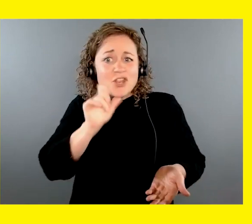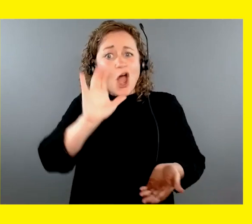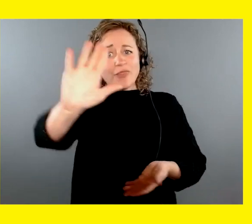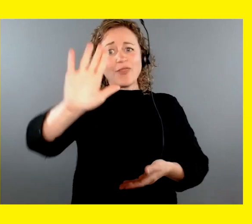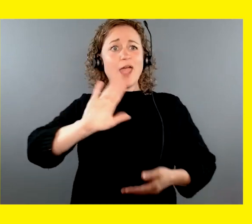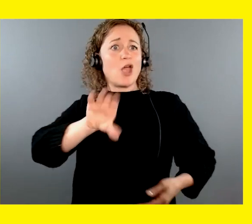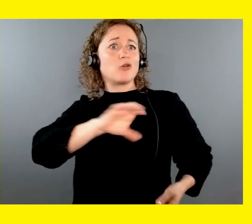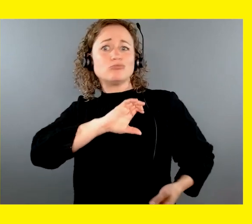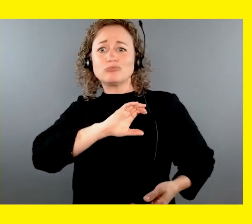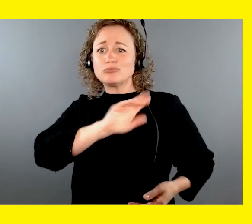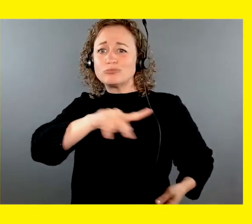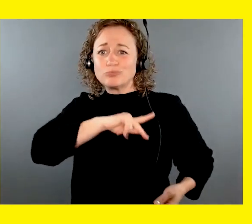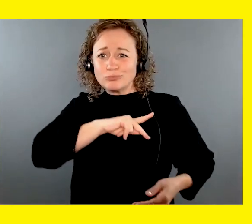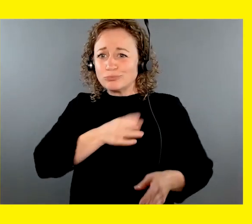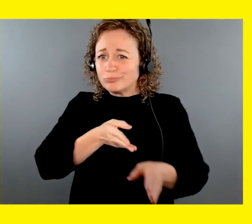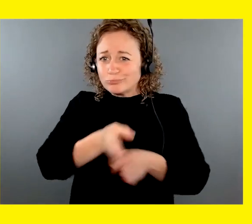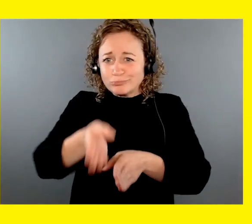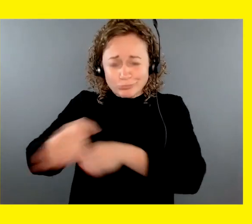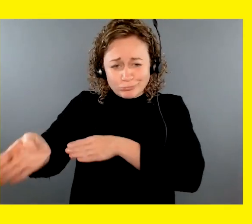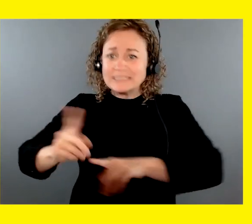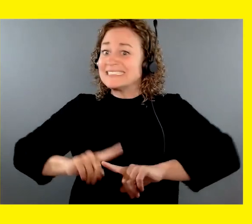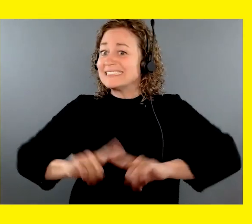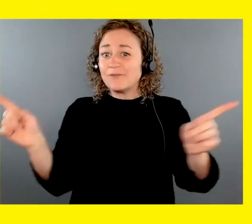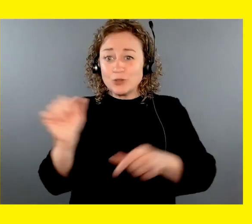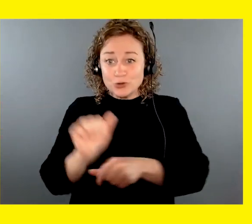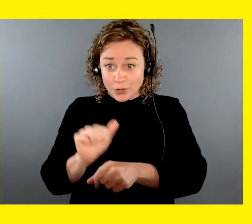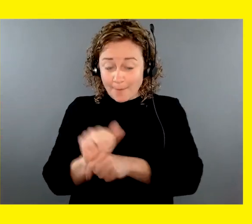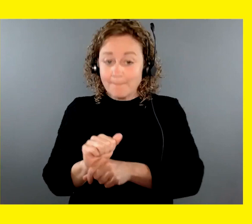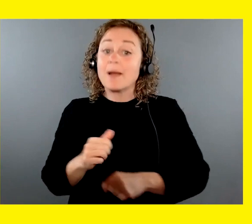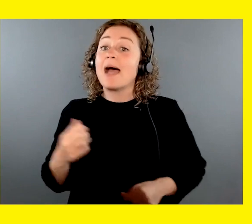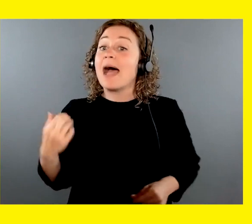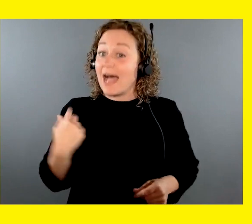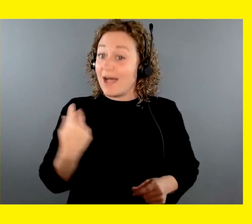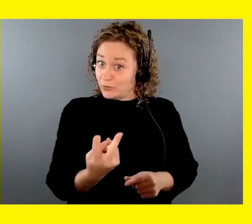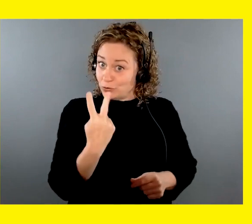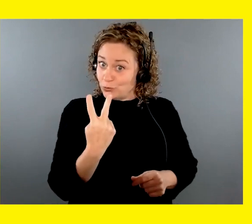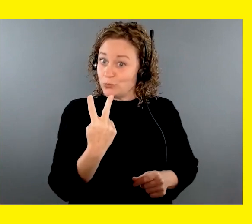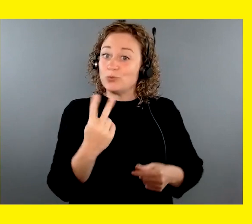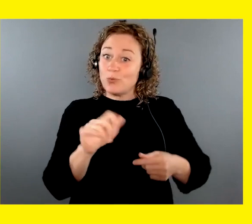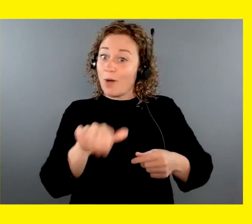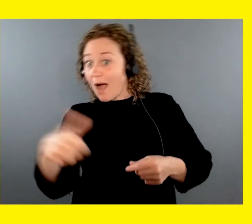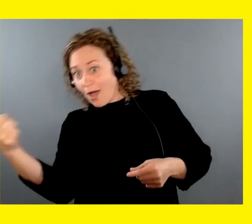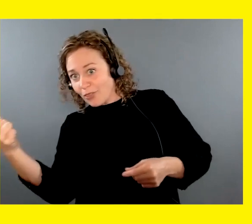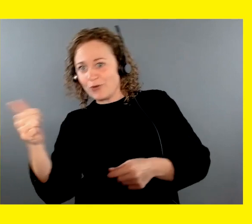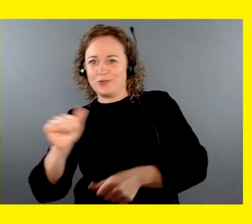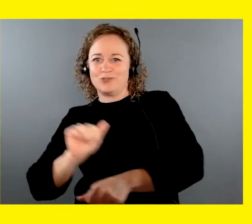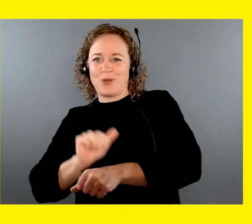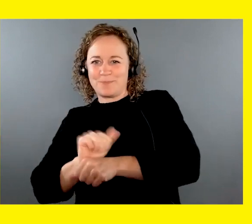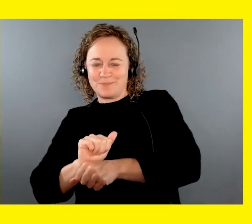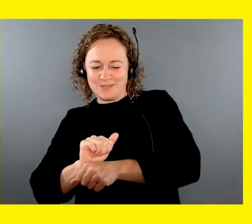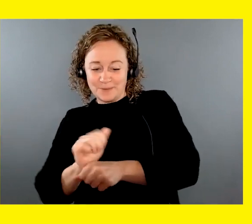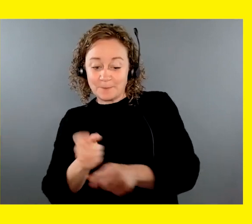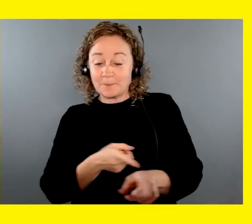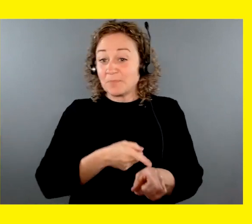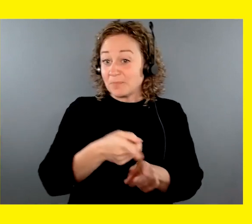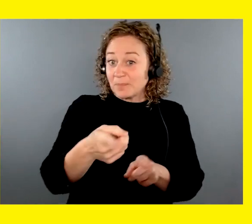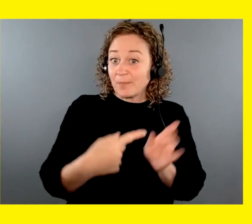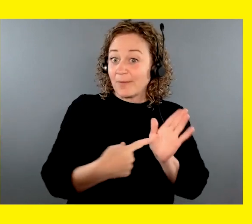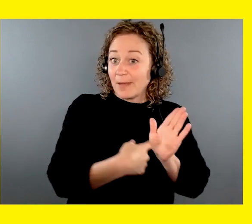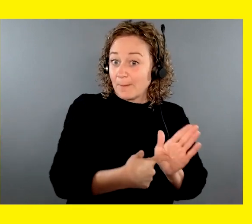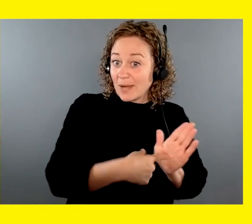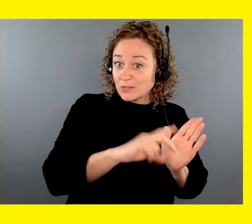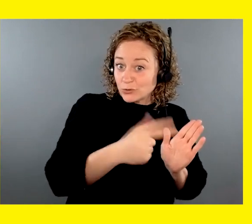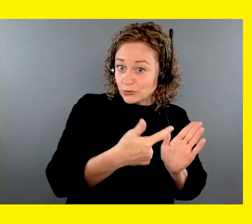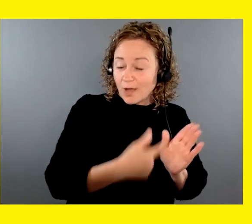different aptitudes and they're destined for different careers. Our dogs have two other career options if they don't become guide dogs, ambassador dogs and buddy